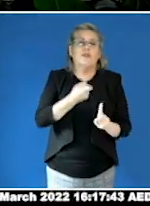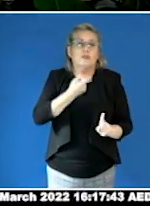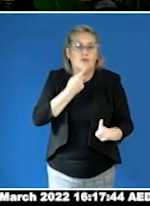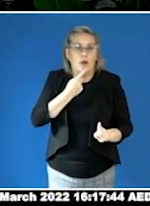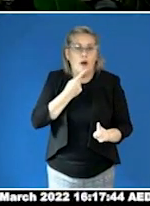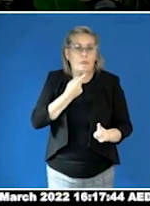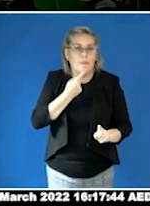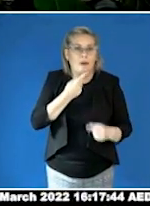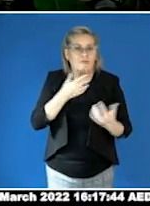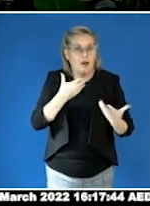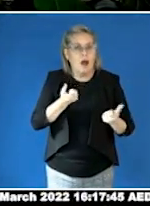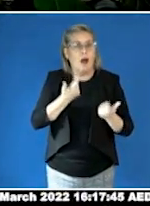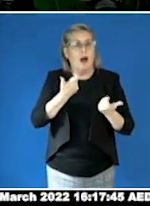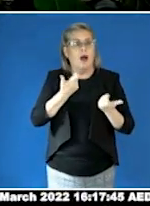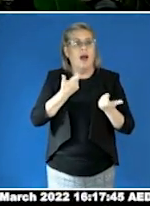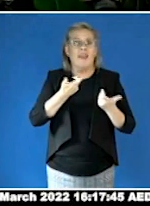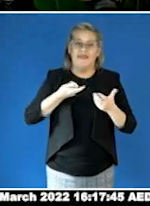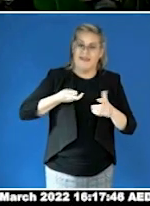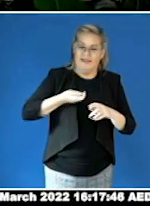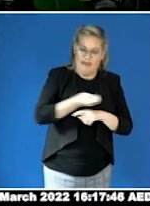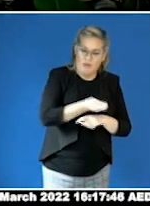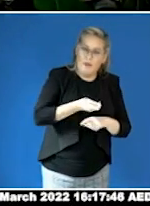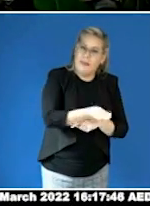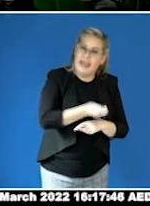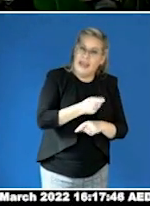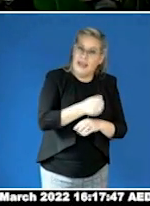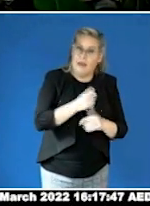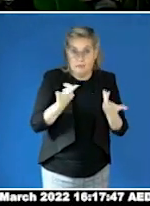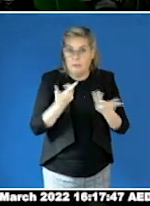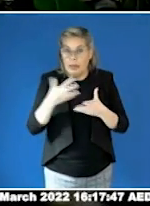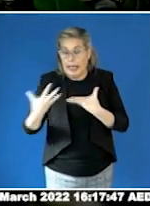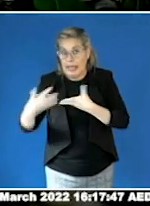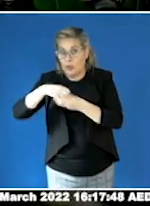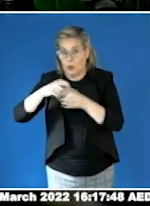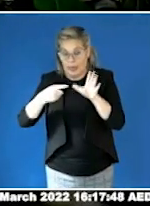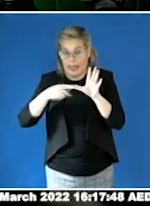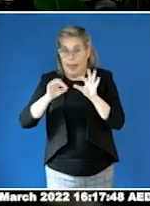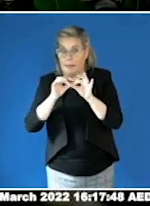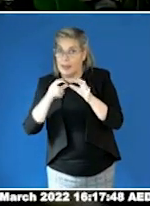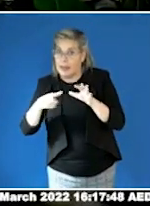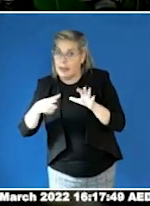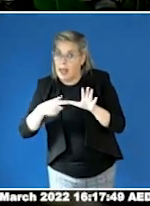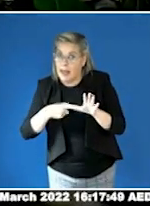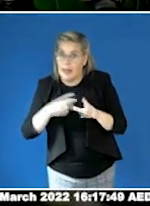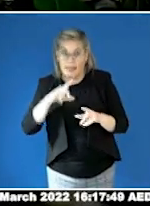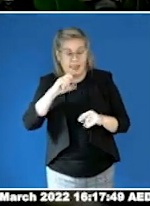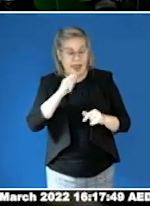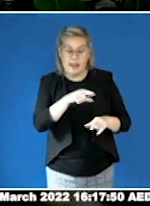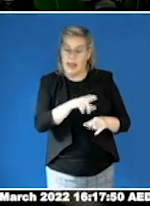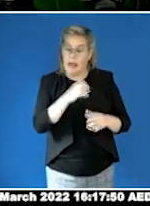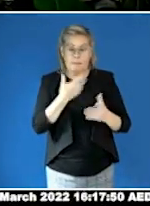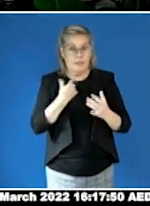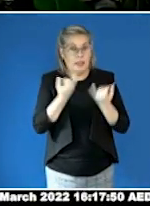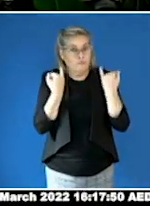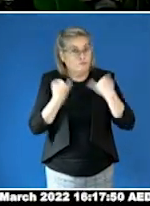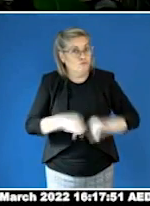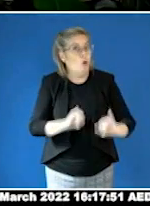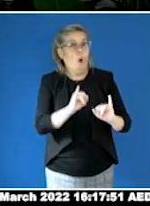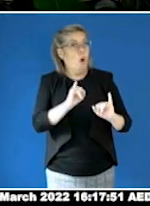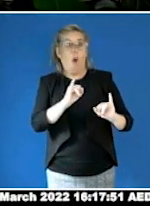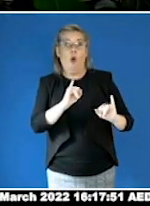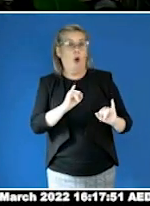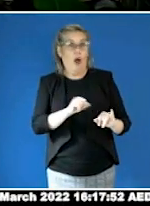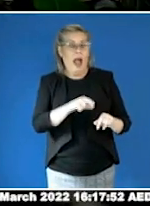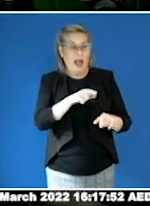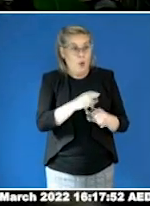ABA, which can set autistic children up for a future of manipulation, exploitation and abuse. And